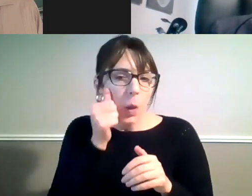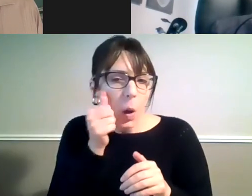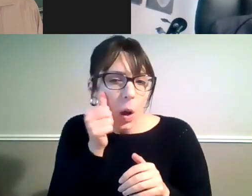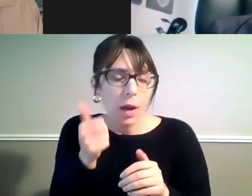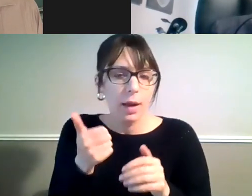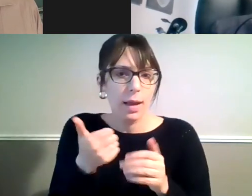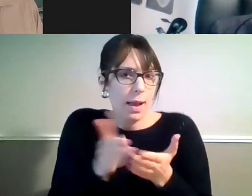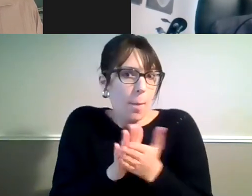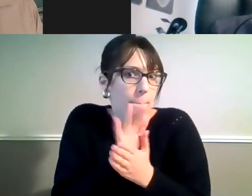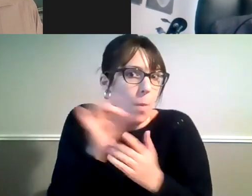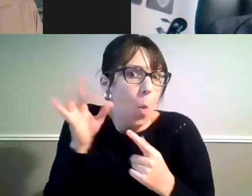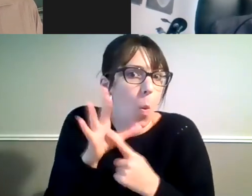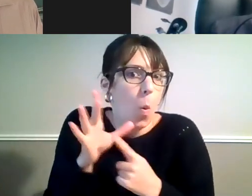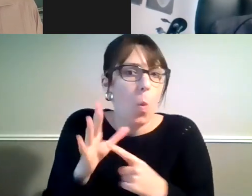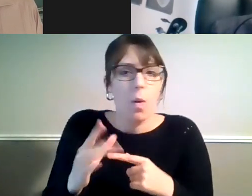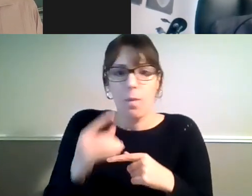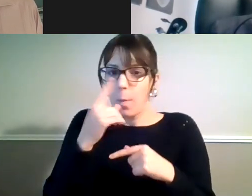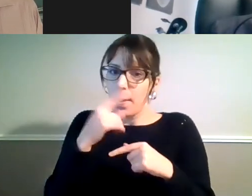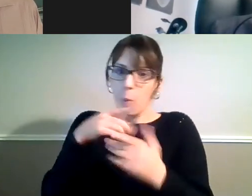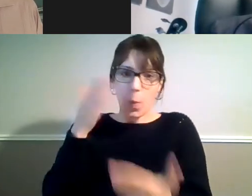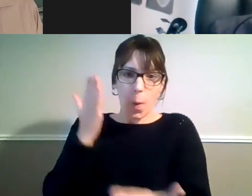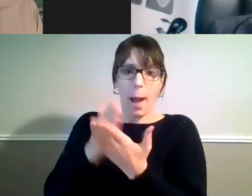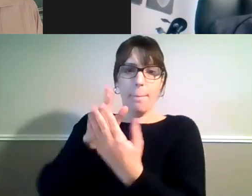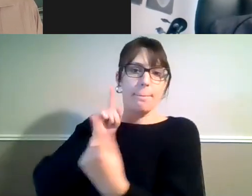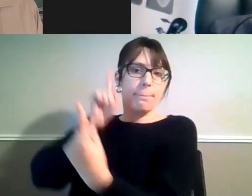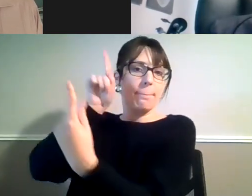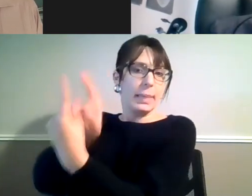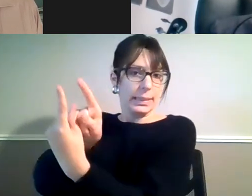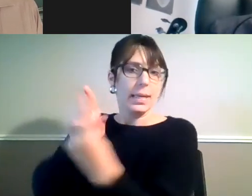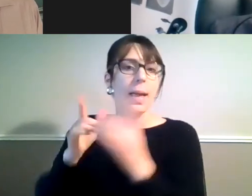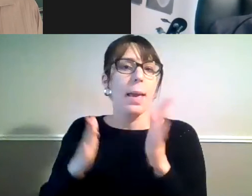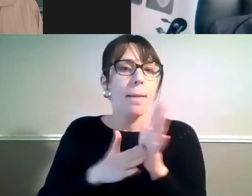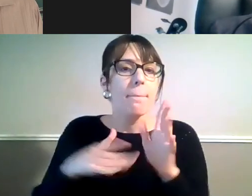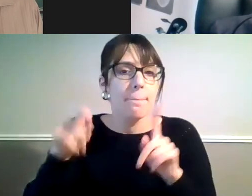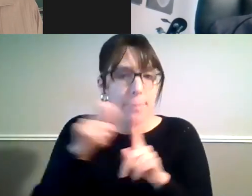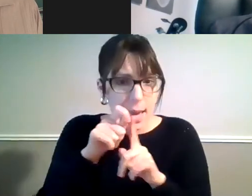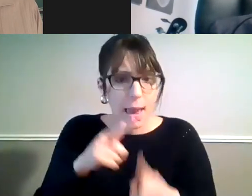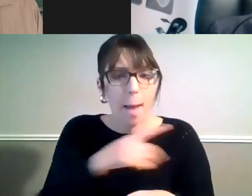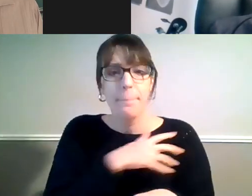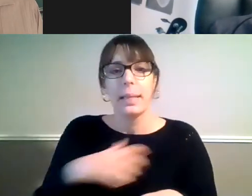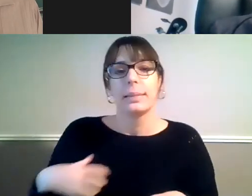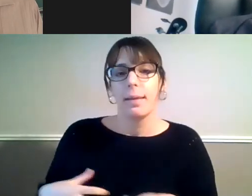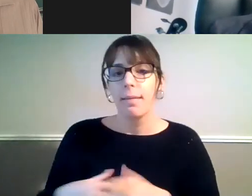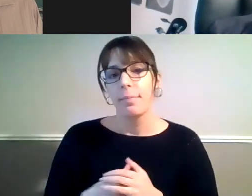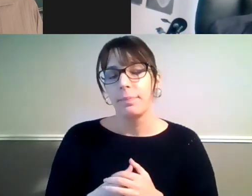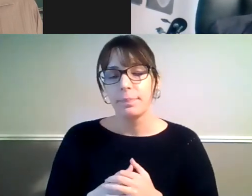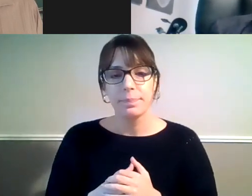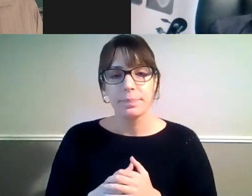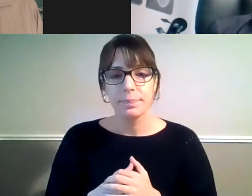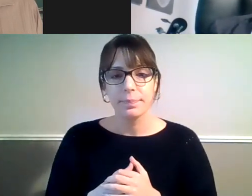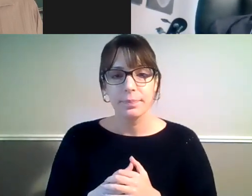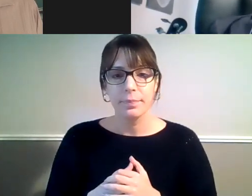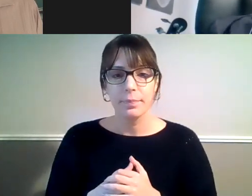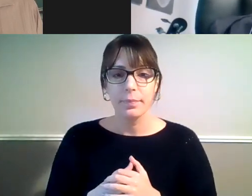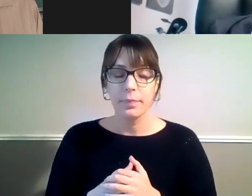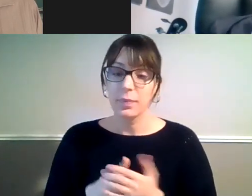get people in front of members of parliament and ministers. And, you know, it's a time